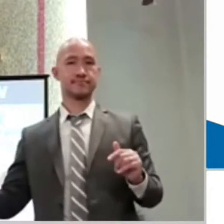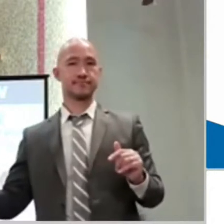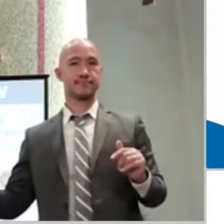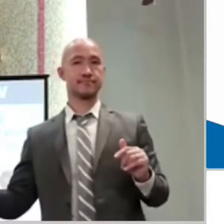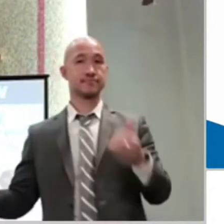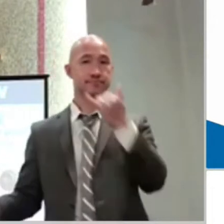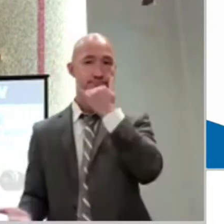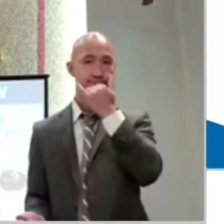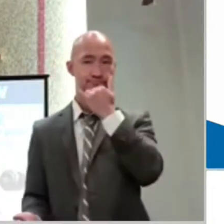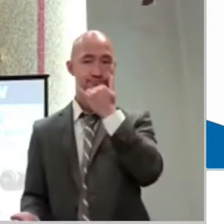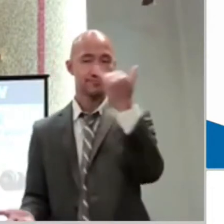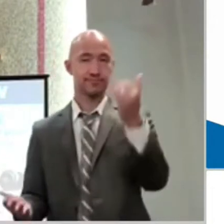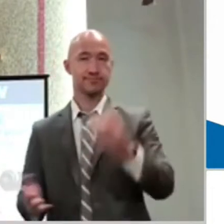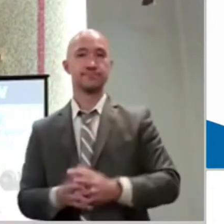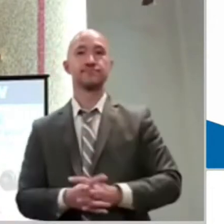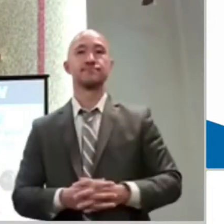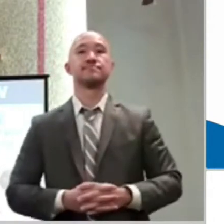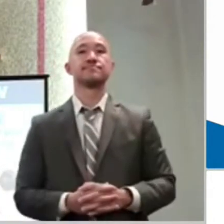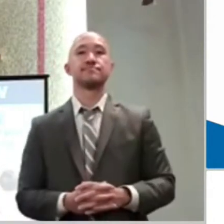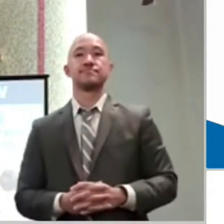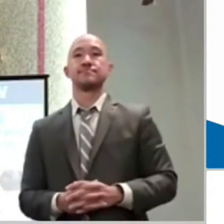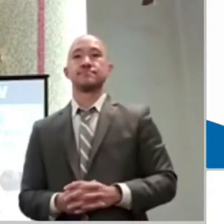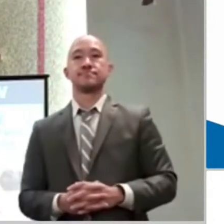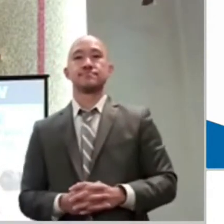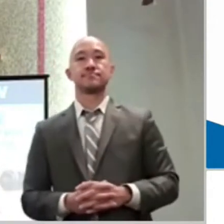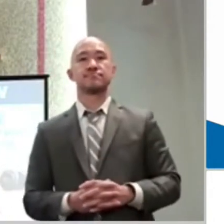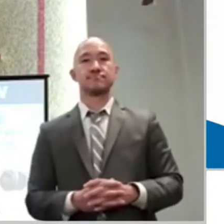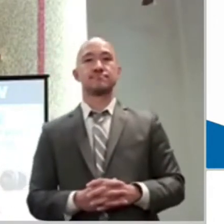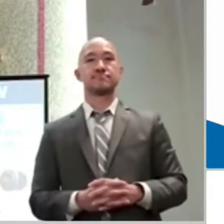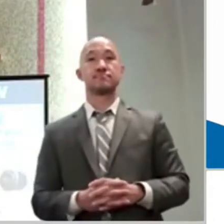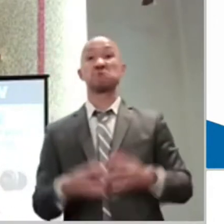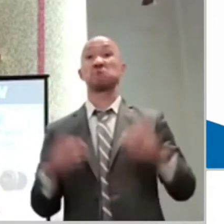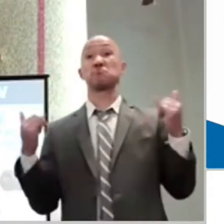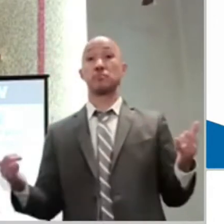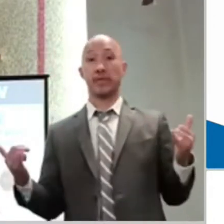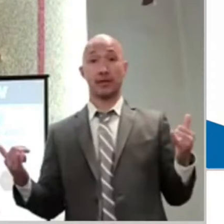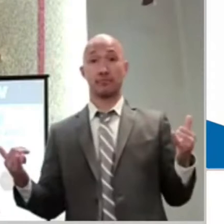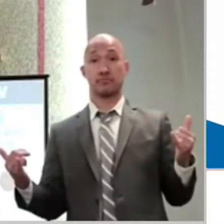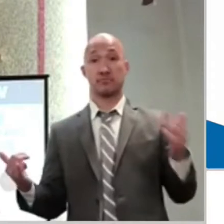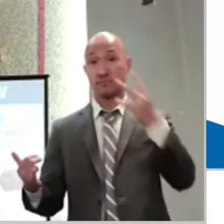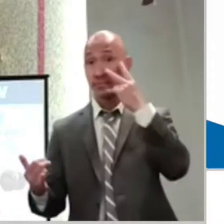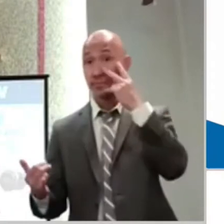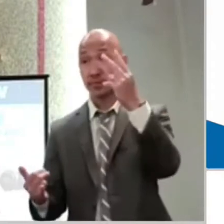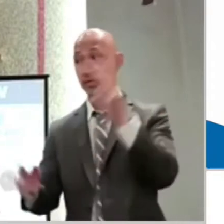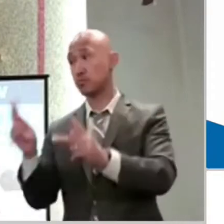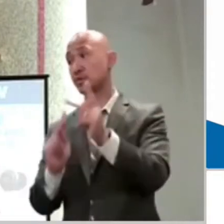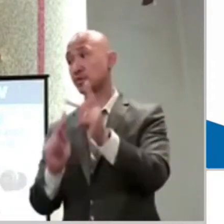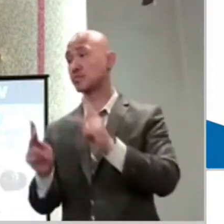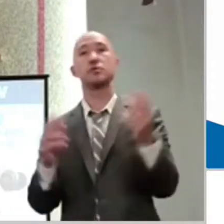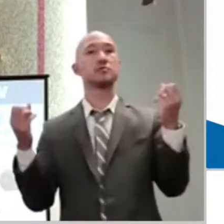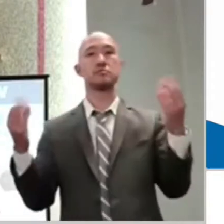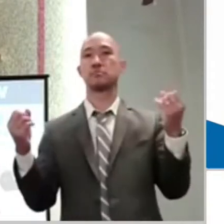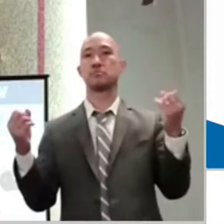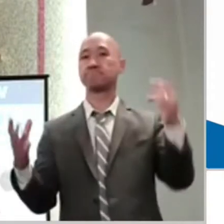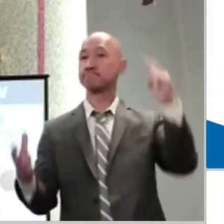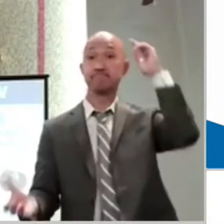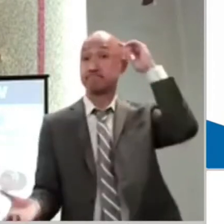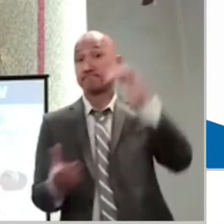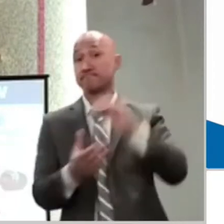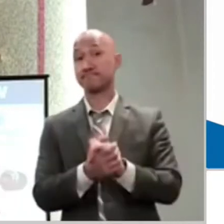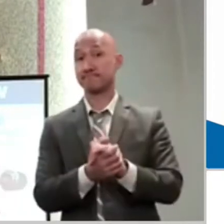We are in the midst of a faithless and unbelieving generation. Wouldn't you agree?